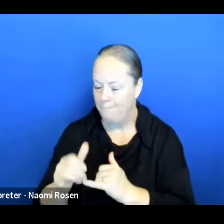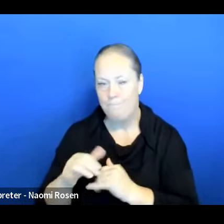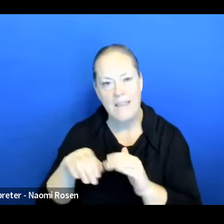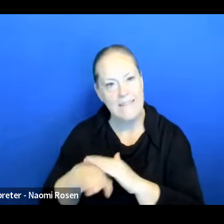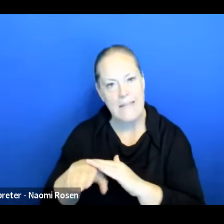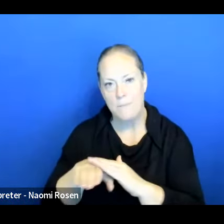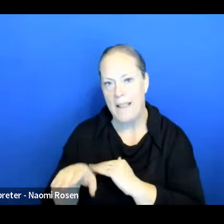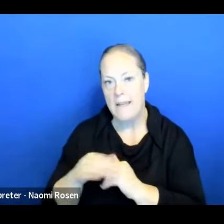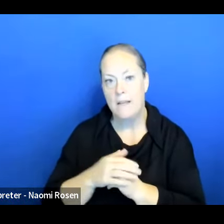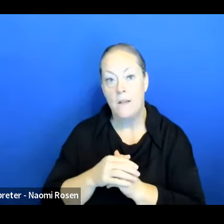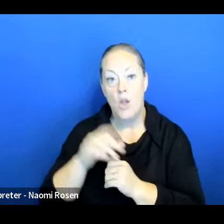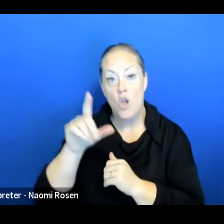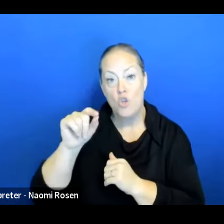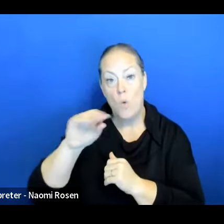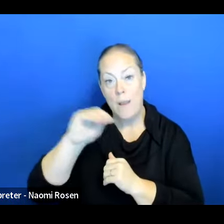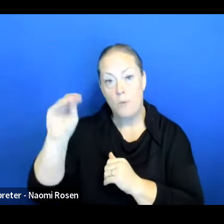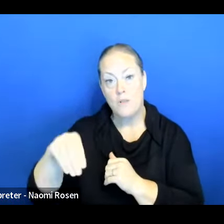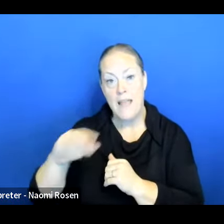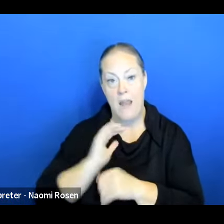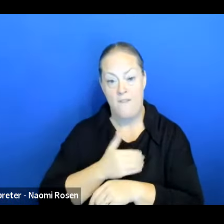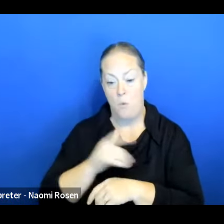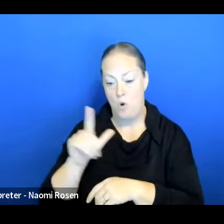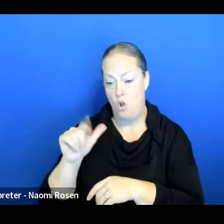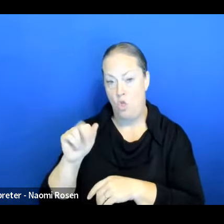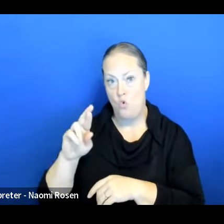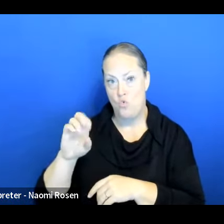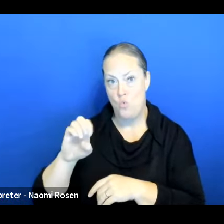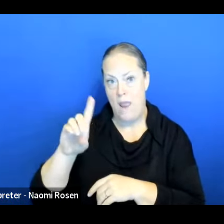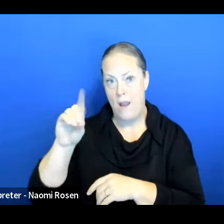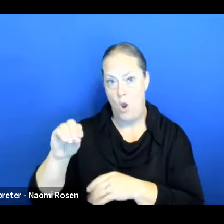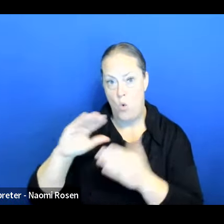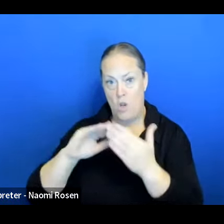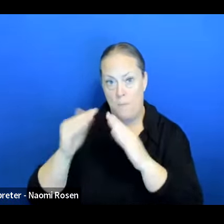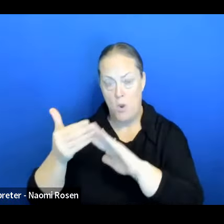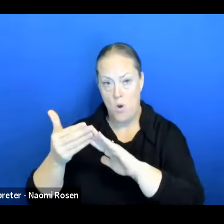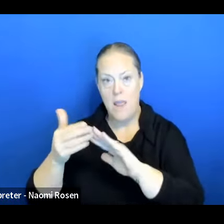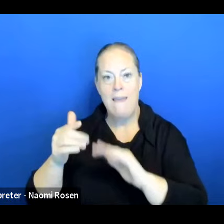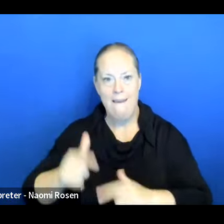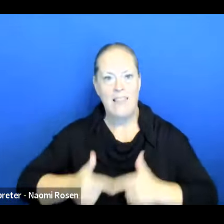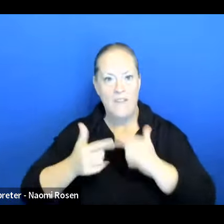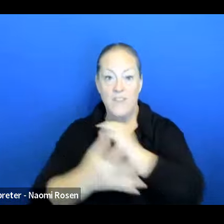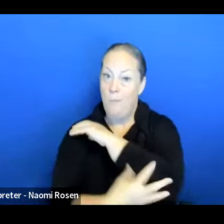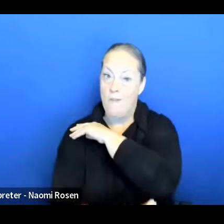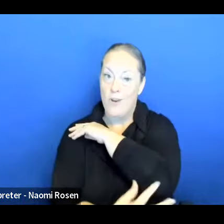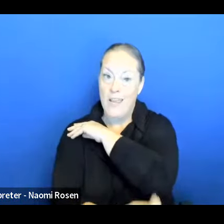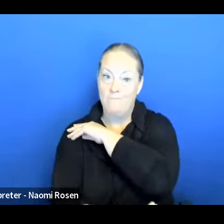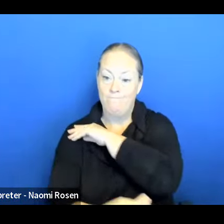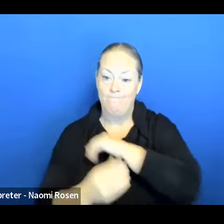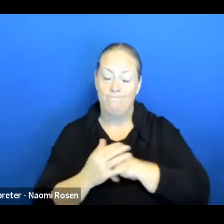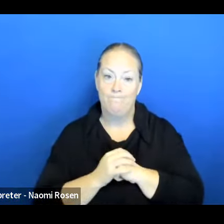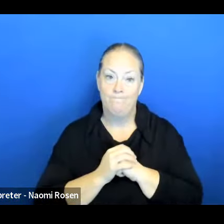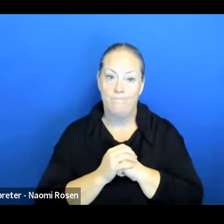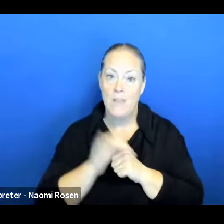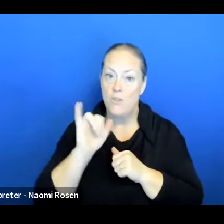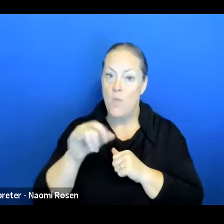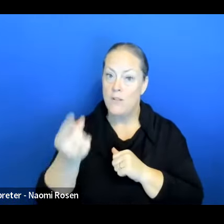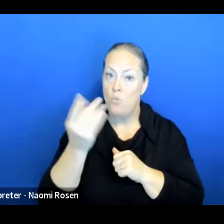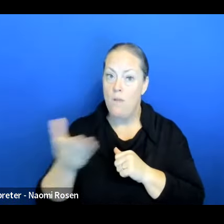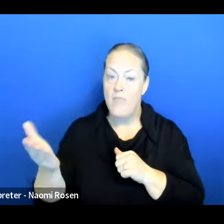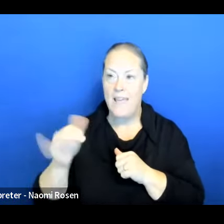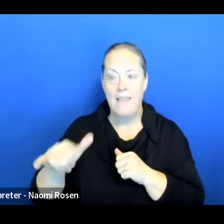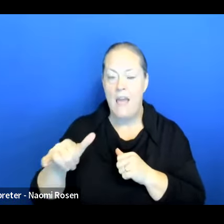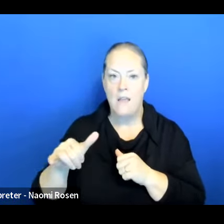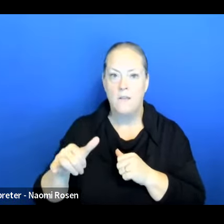thing, 20% of the Laredo community, uh, lives in poverty. And so that's one of the things that lack of